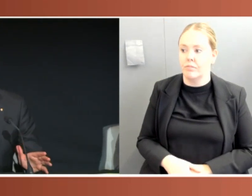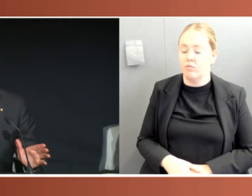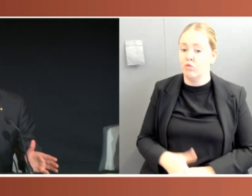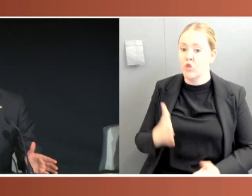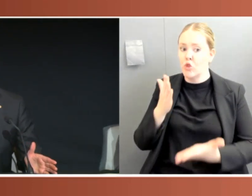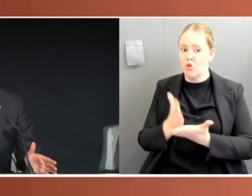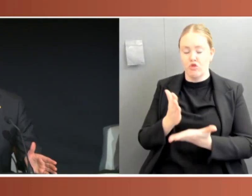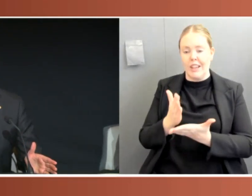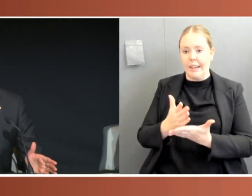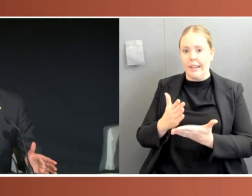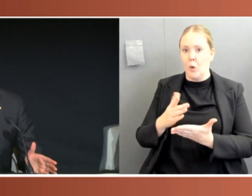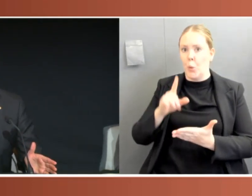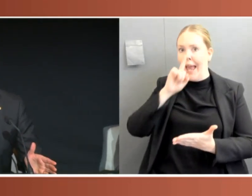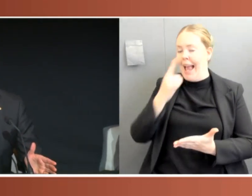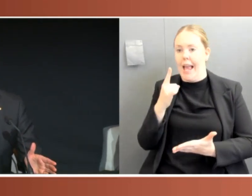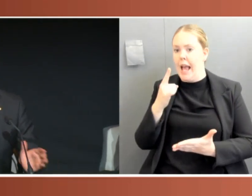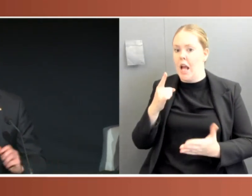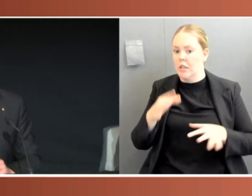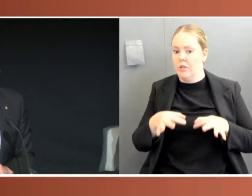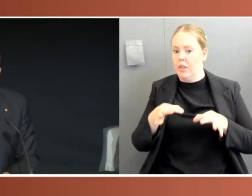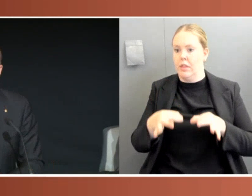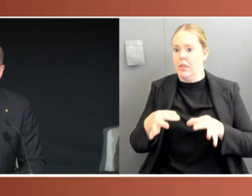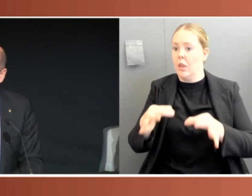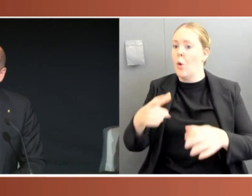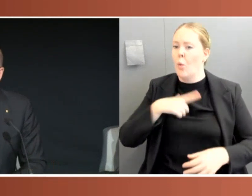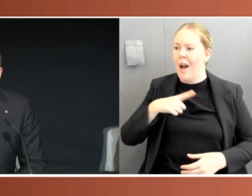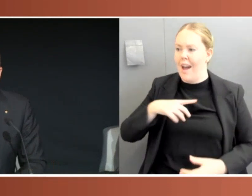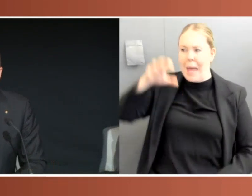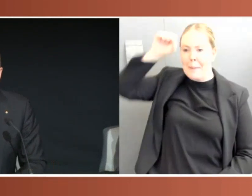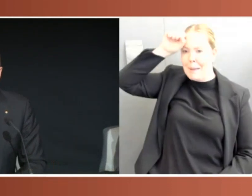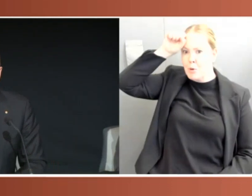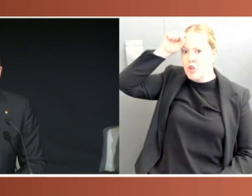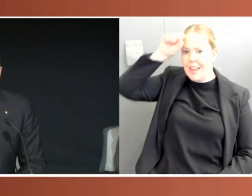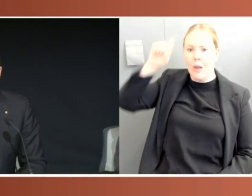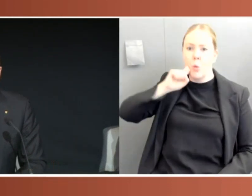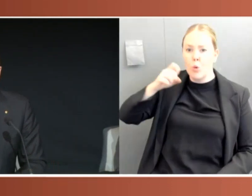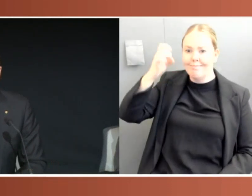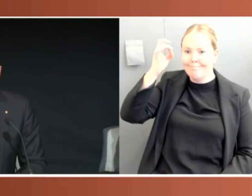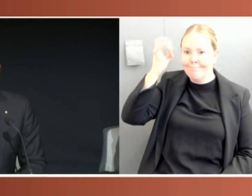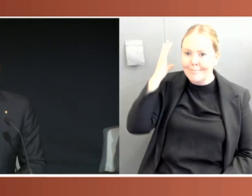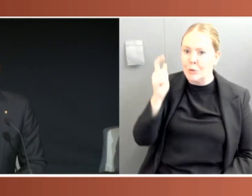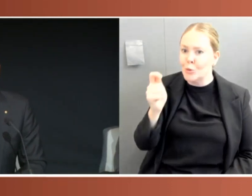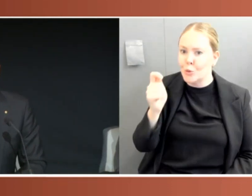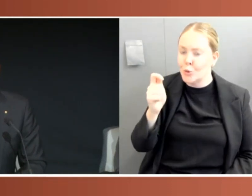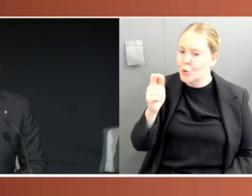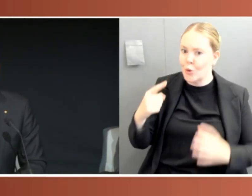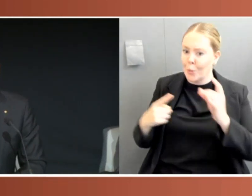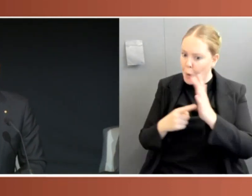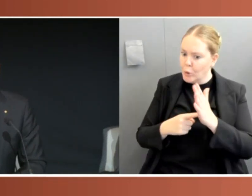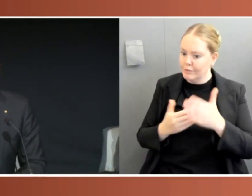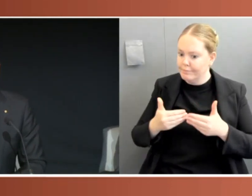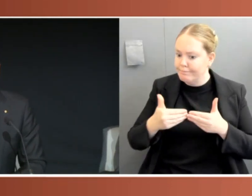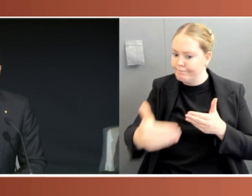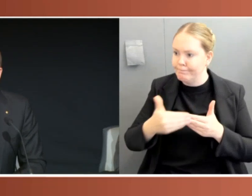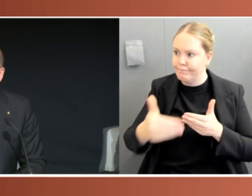fade. Documents perhaps get harder to identify. And I think that's the critical thing. And Parliament has a key role in this as well,